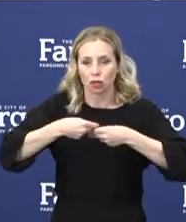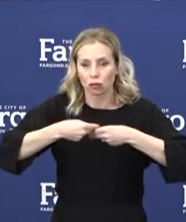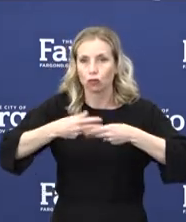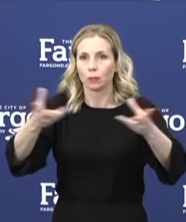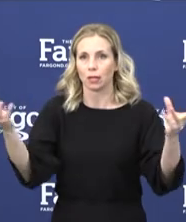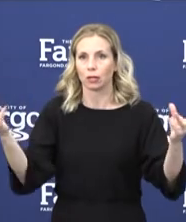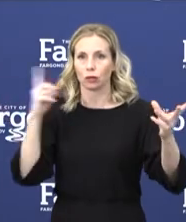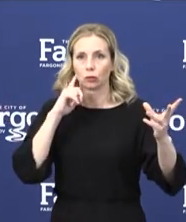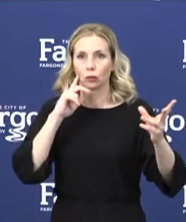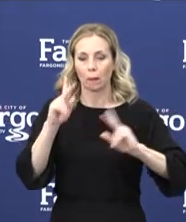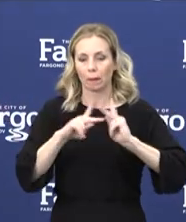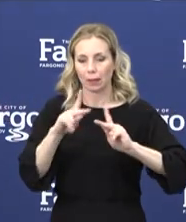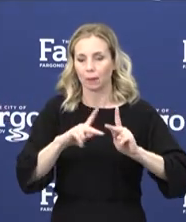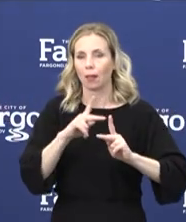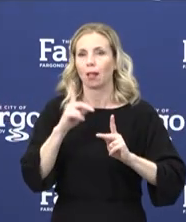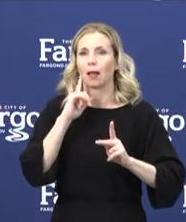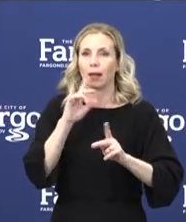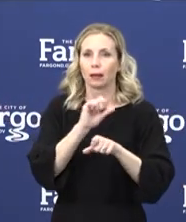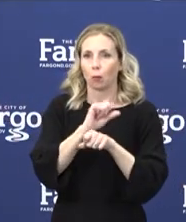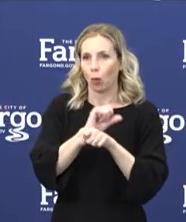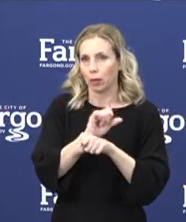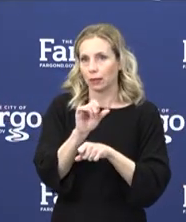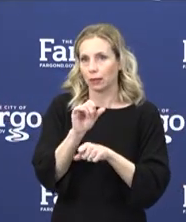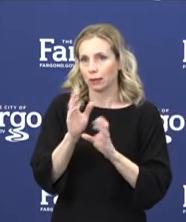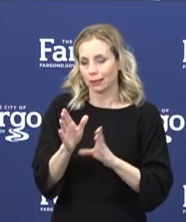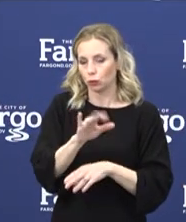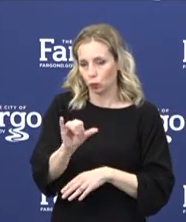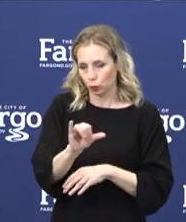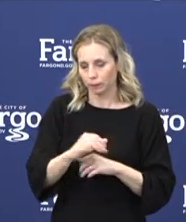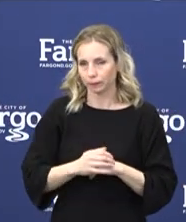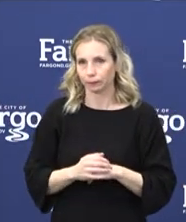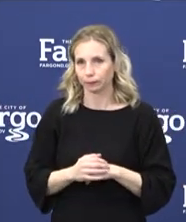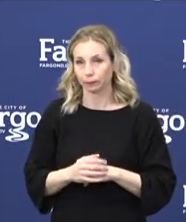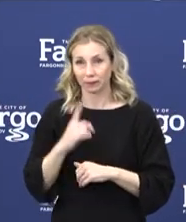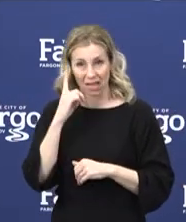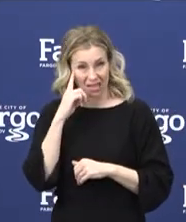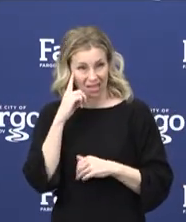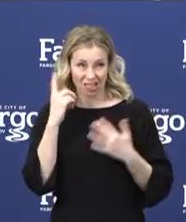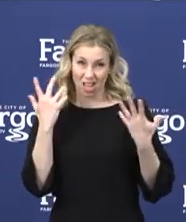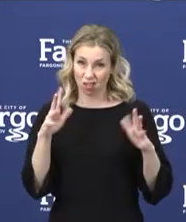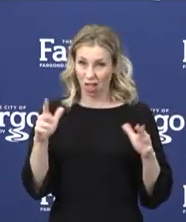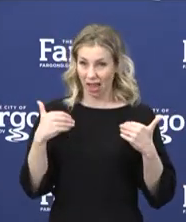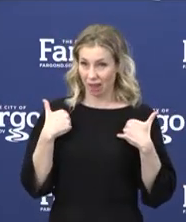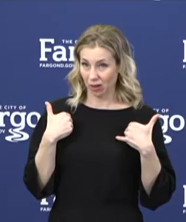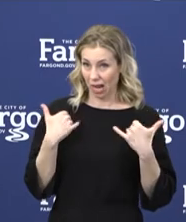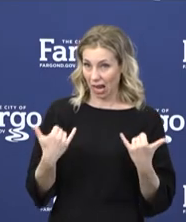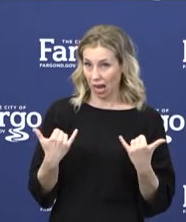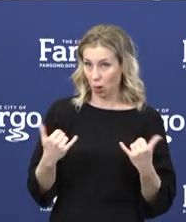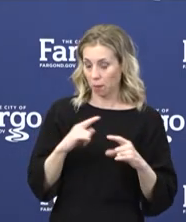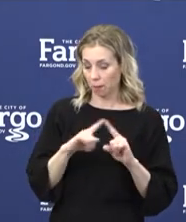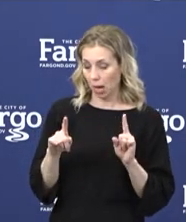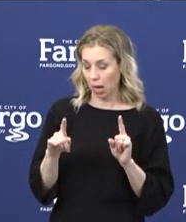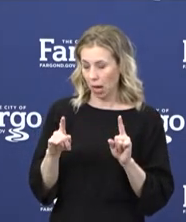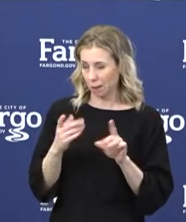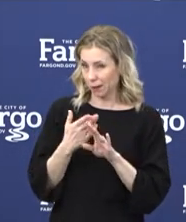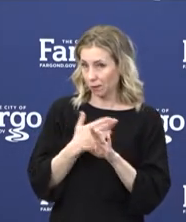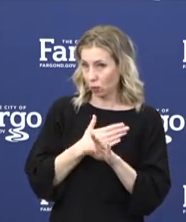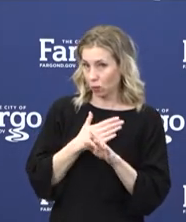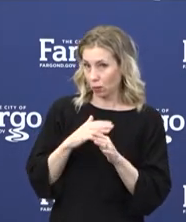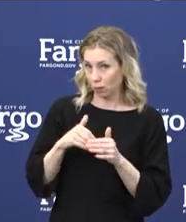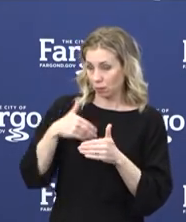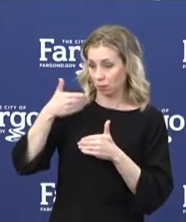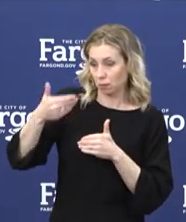for residents and employees. Now, think for right now that's all I have, but I do, before I pass it over,